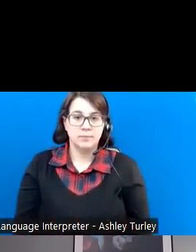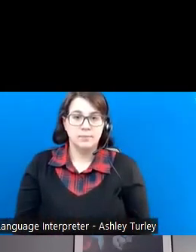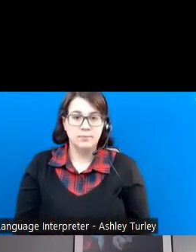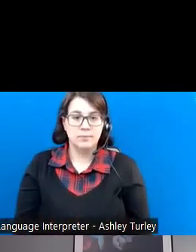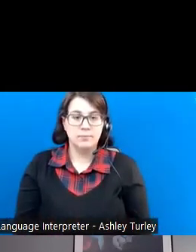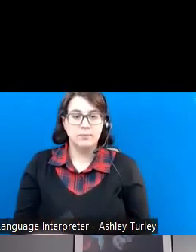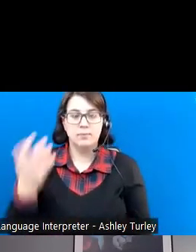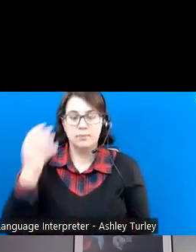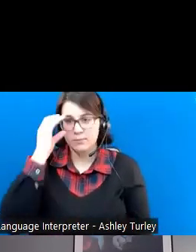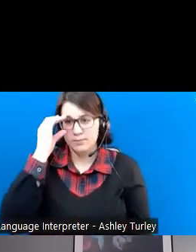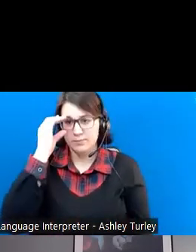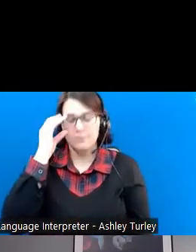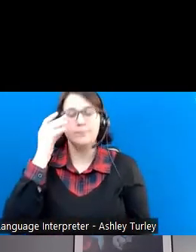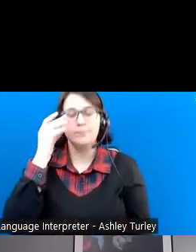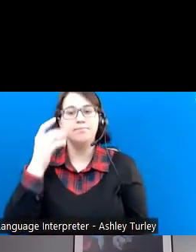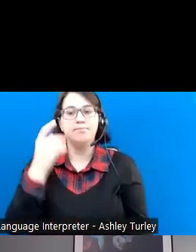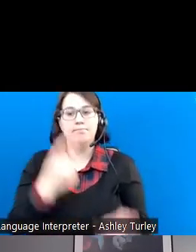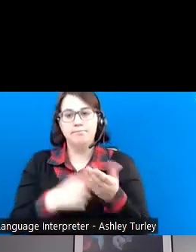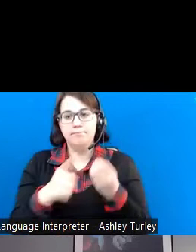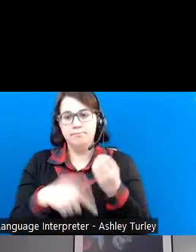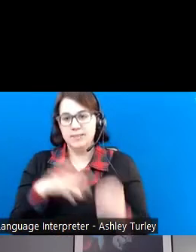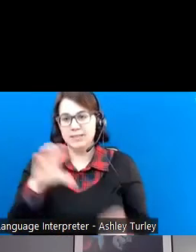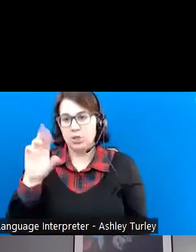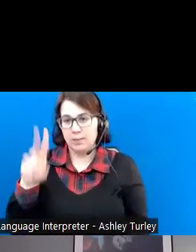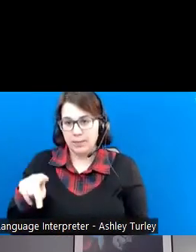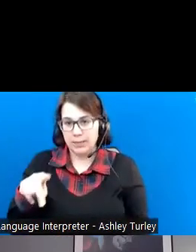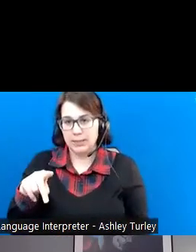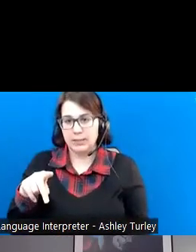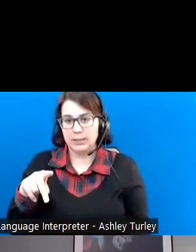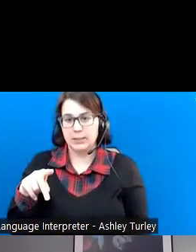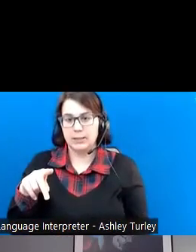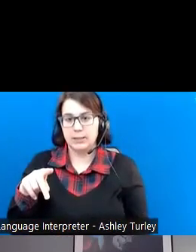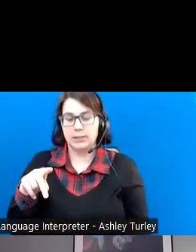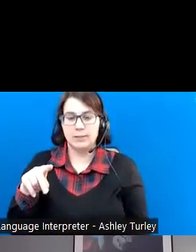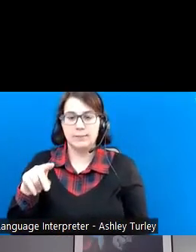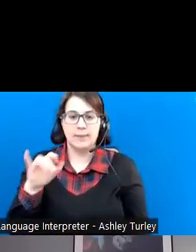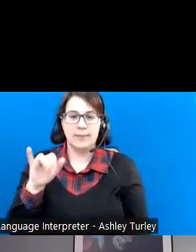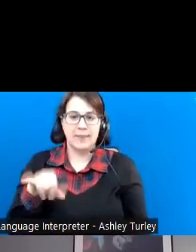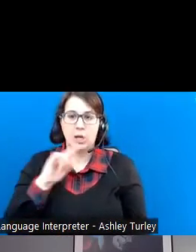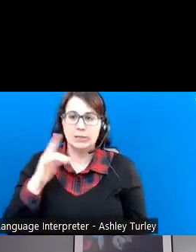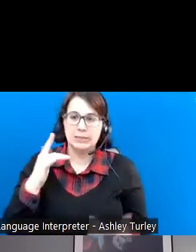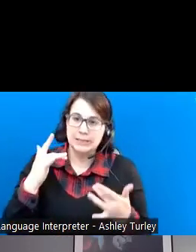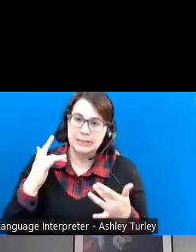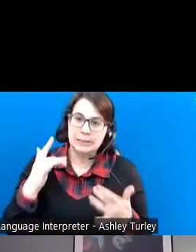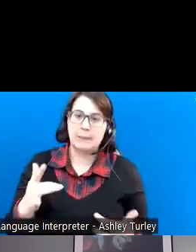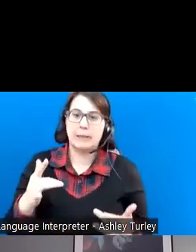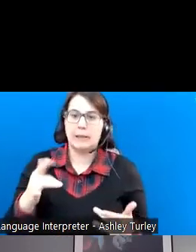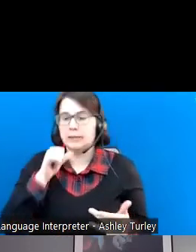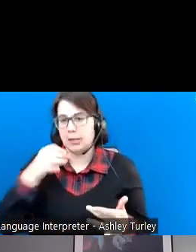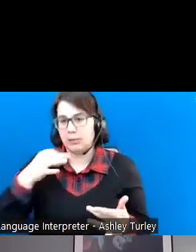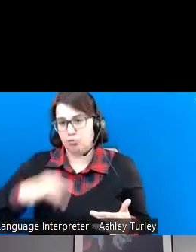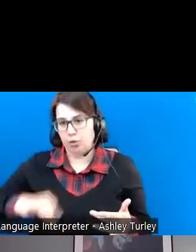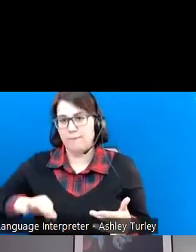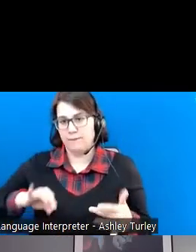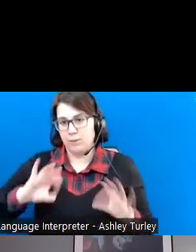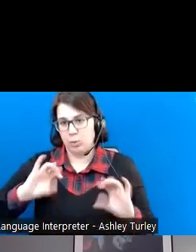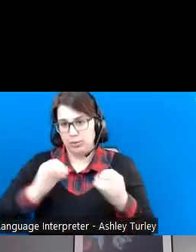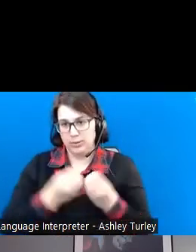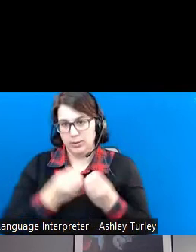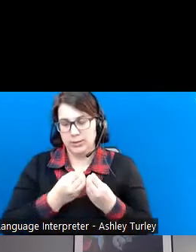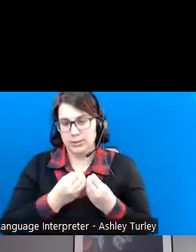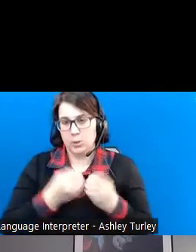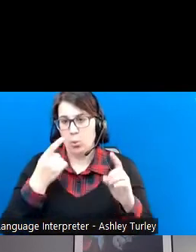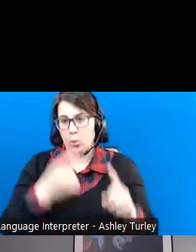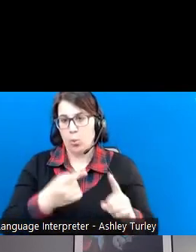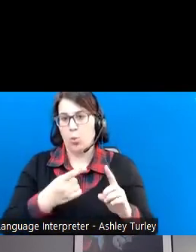So when we're talking about CRPs, these are typically nonprofit corporations whose mission is to provide employment